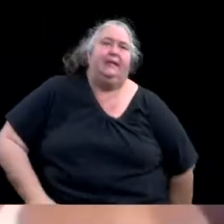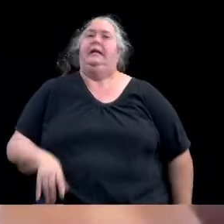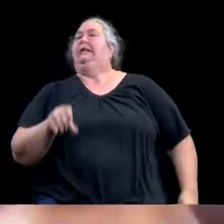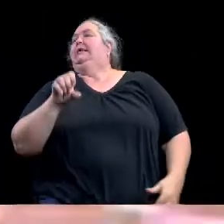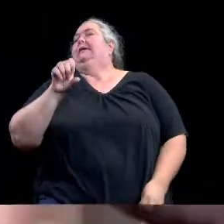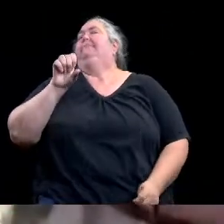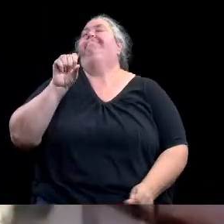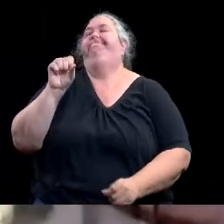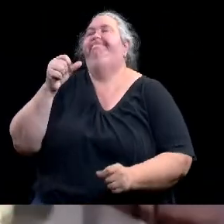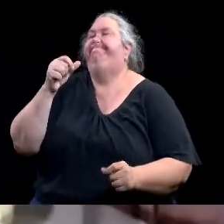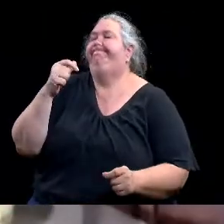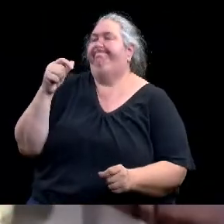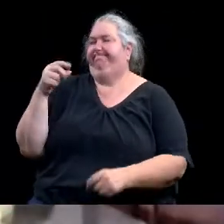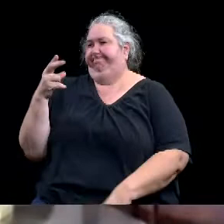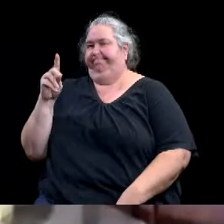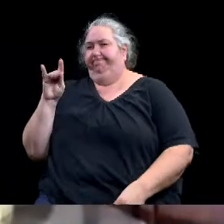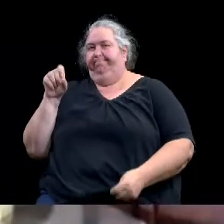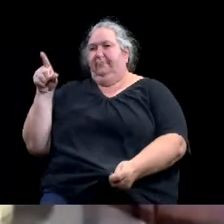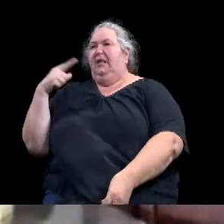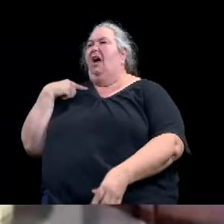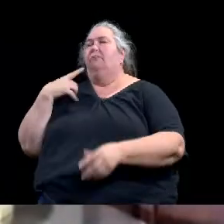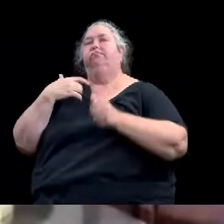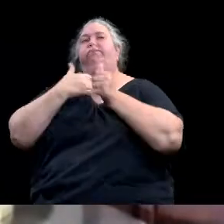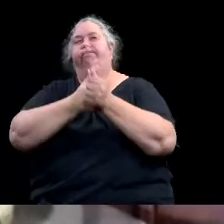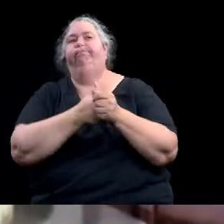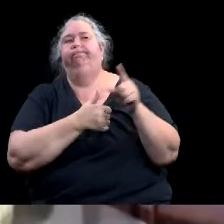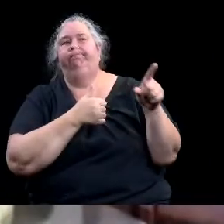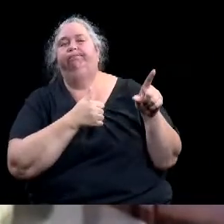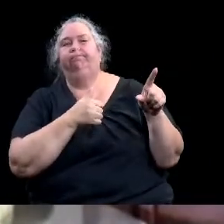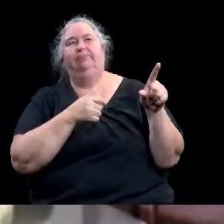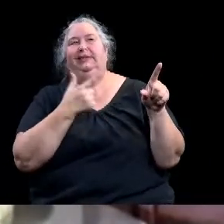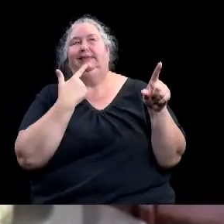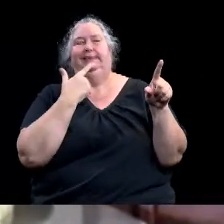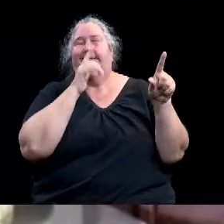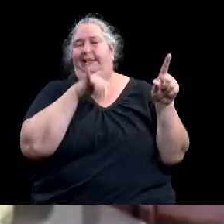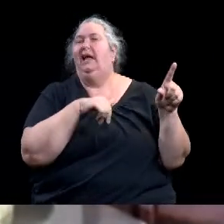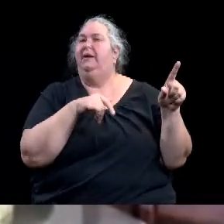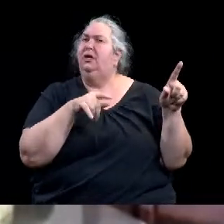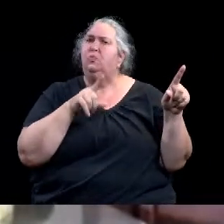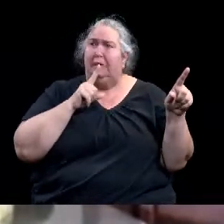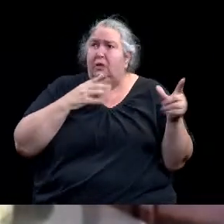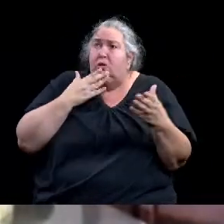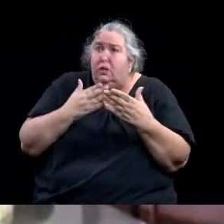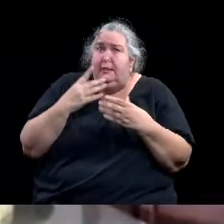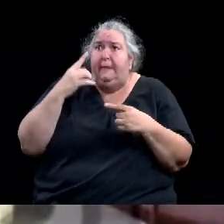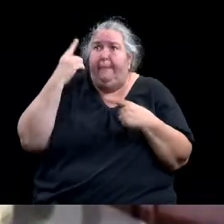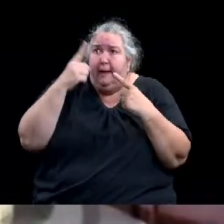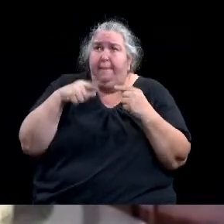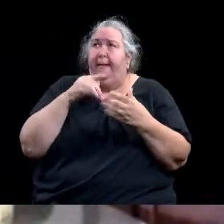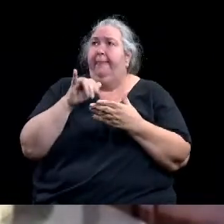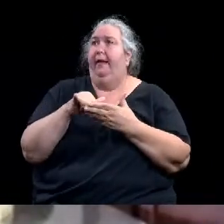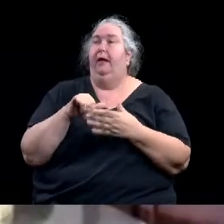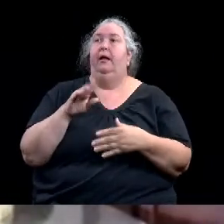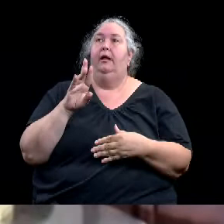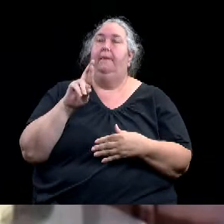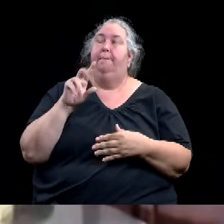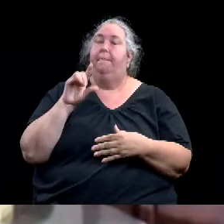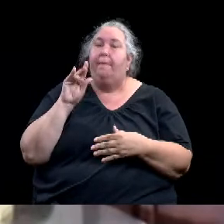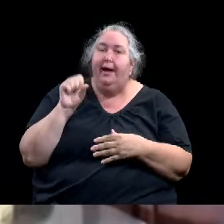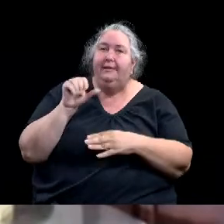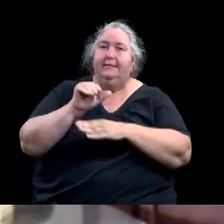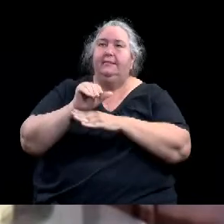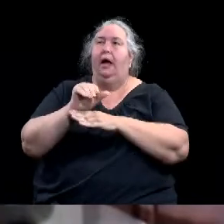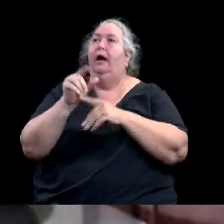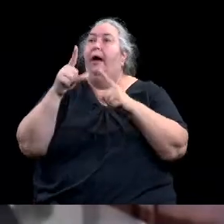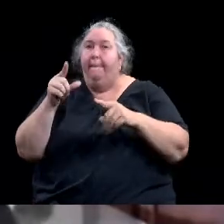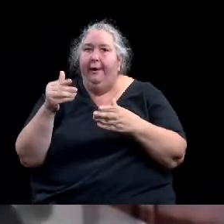nights happening again. And I didn't know for sure if we would get on the schedule, but it looks like we are thinking about how we can do it in some form.